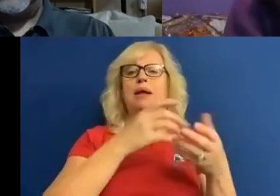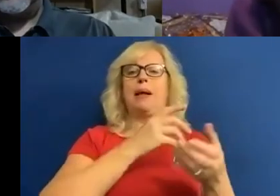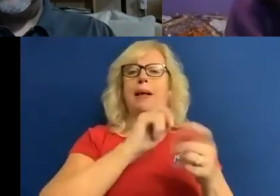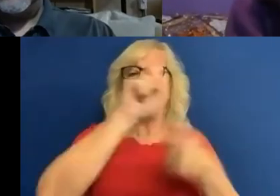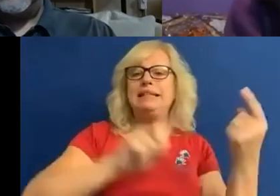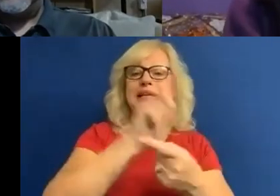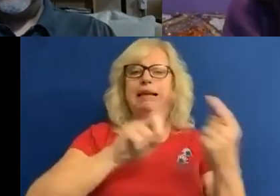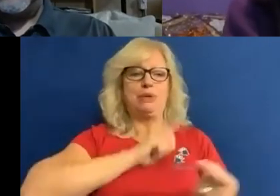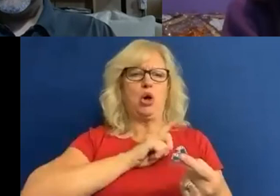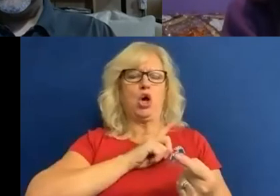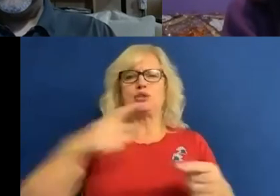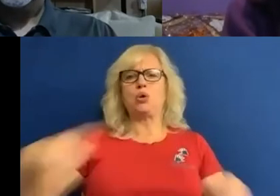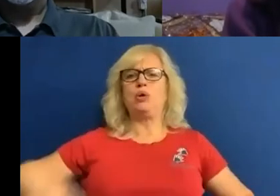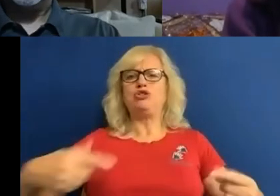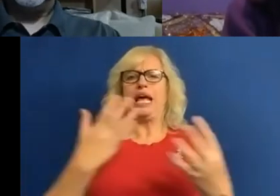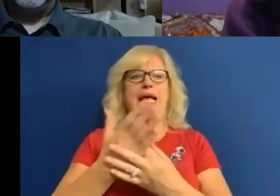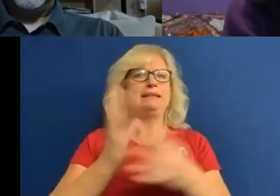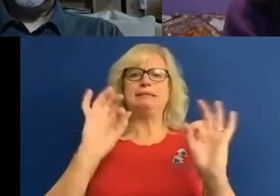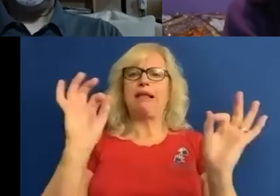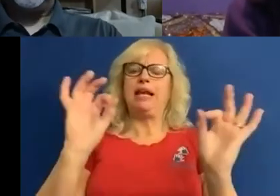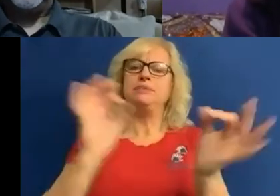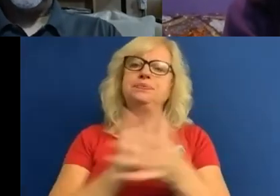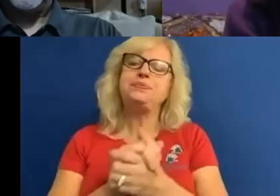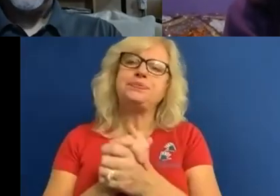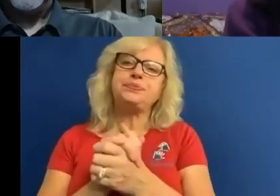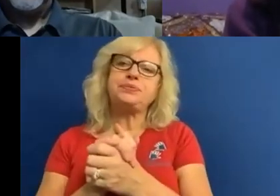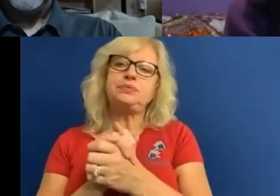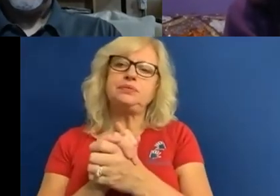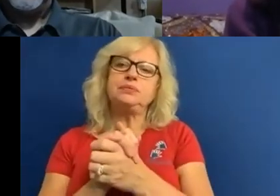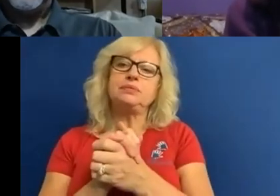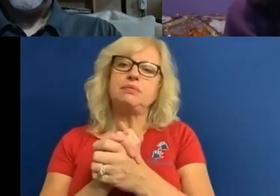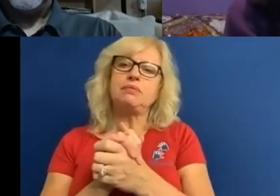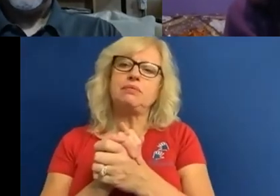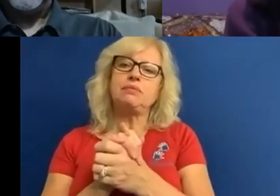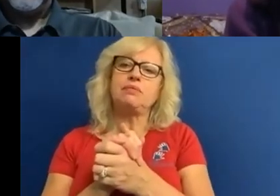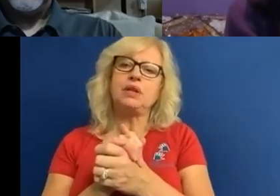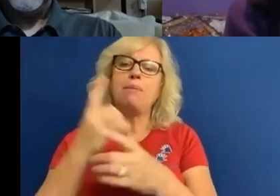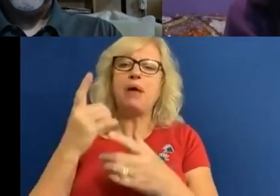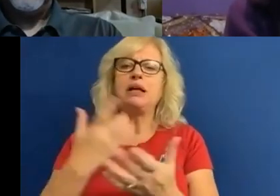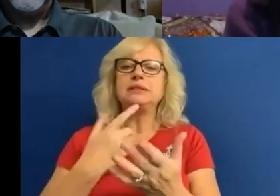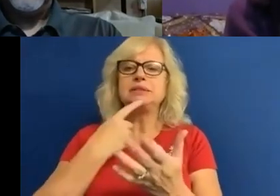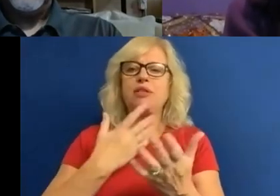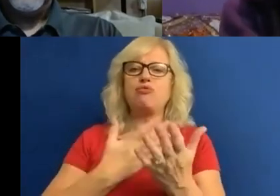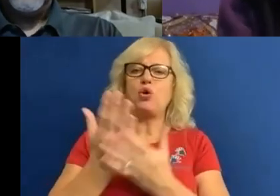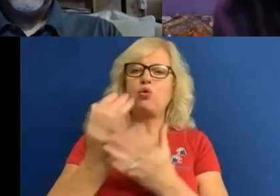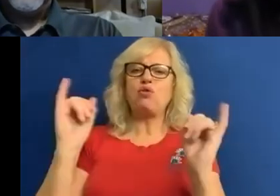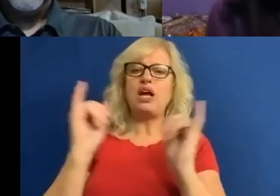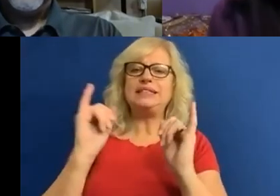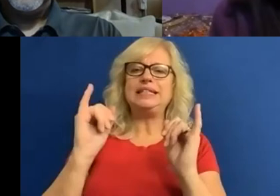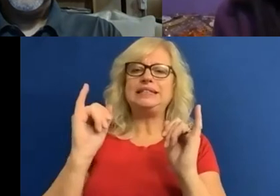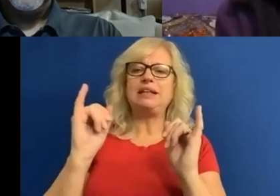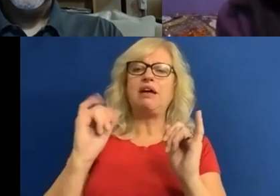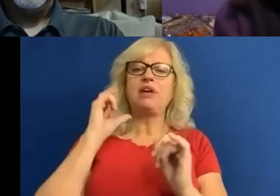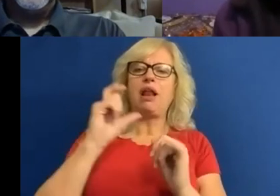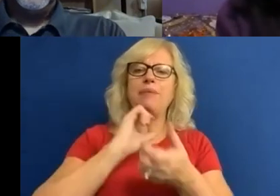of the government's lack of consideration or thought for disabled people. The turn crises of climate change and life during a